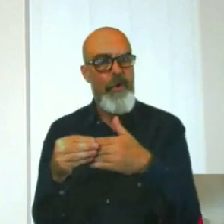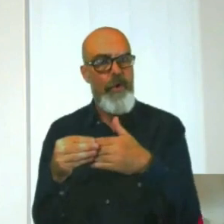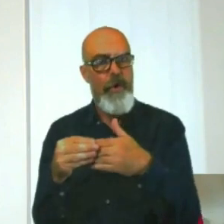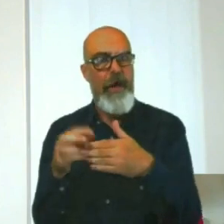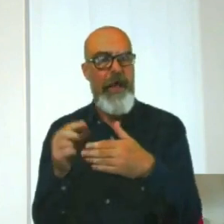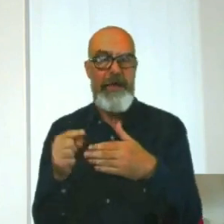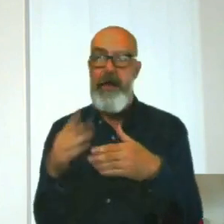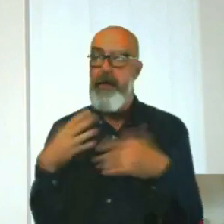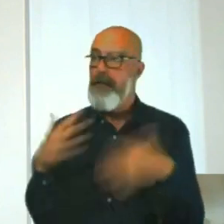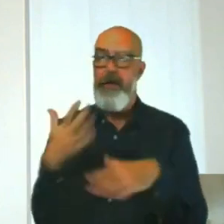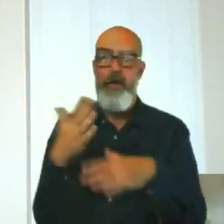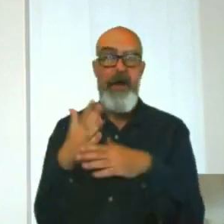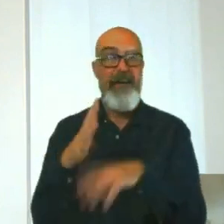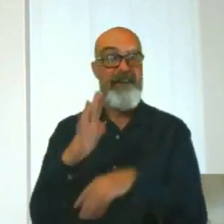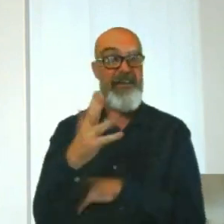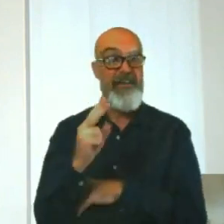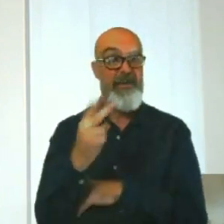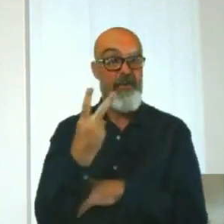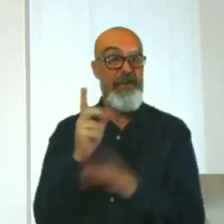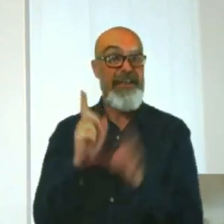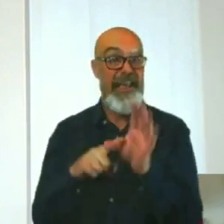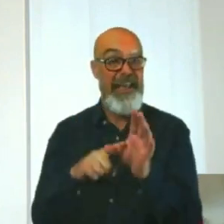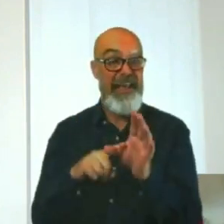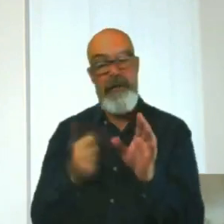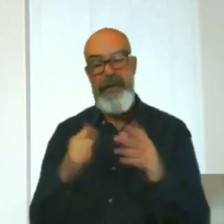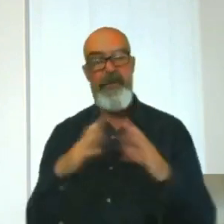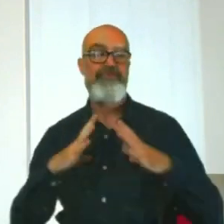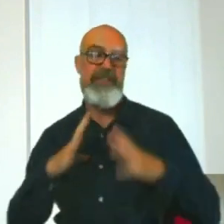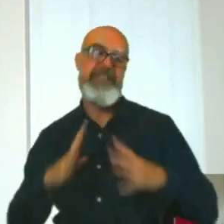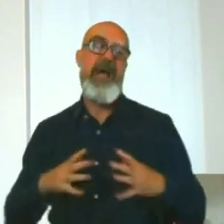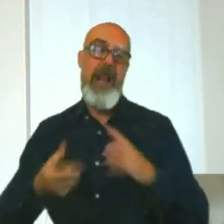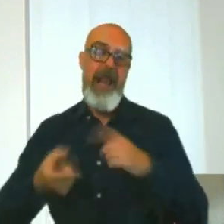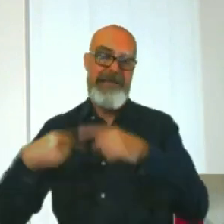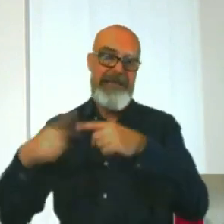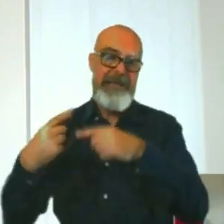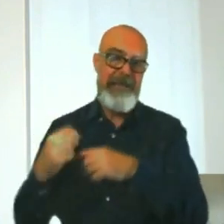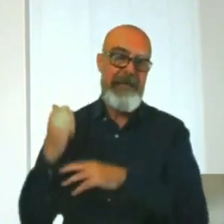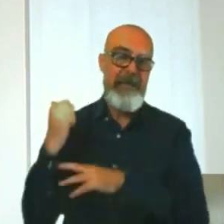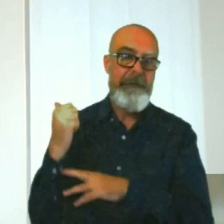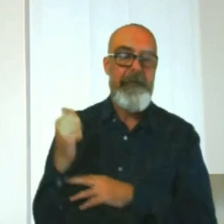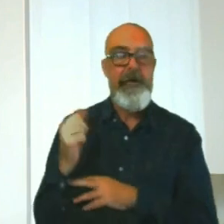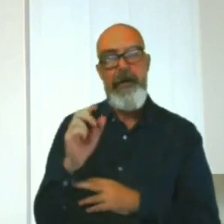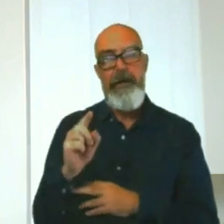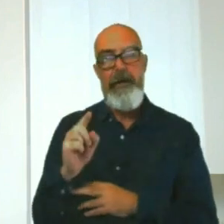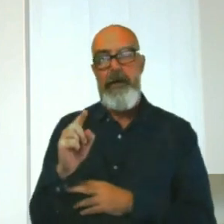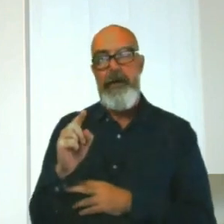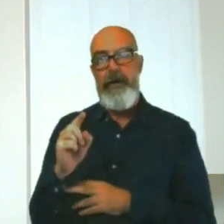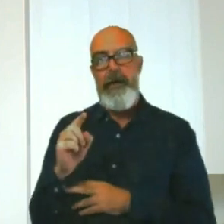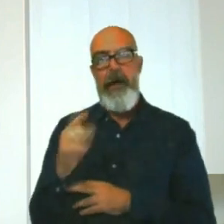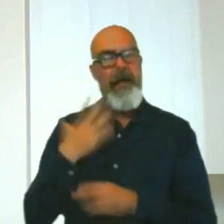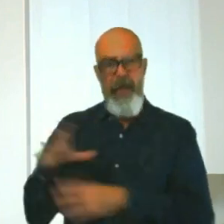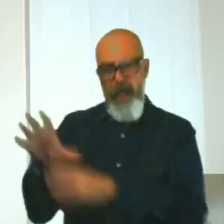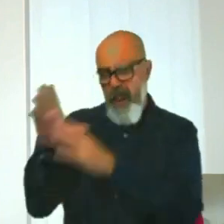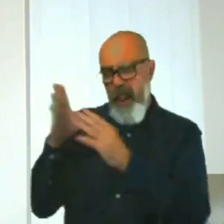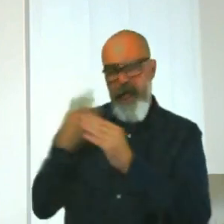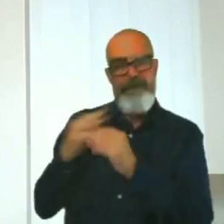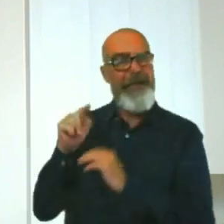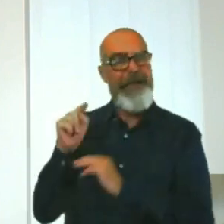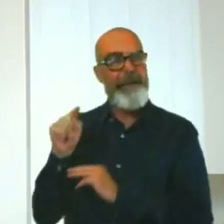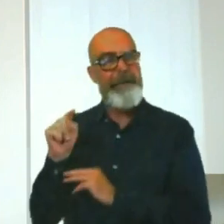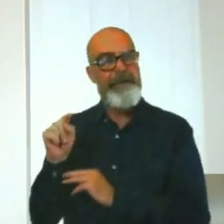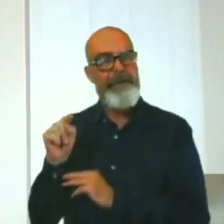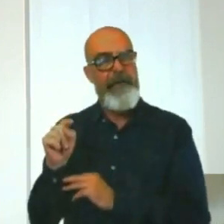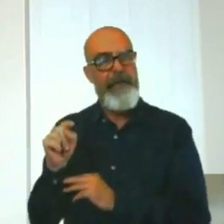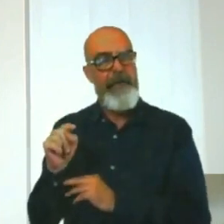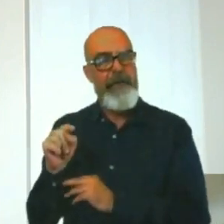Actually, sorry, 52 years on the railway before he retired last year. And sort of the inspiration from him is, you know, continue to challenge